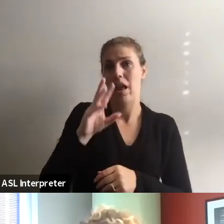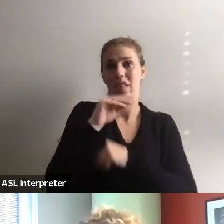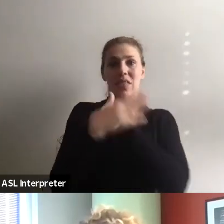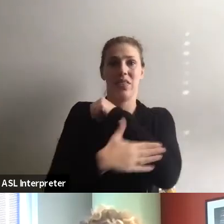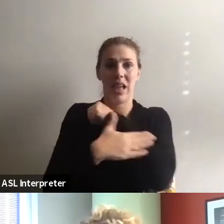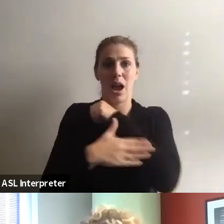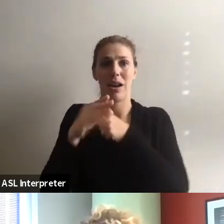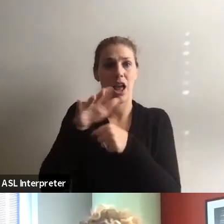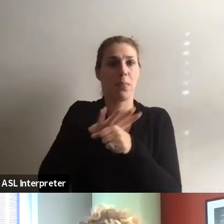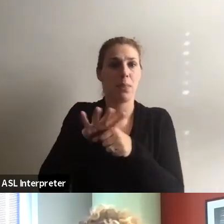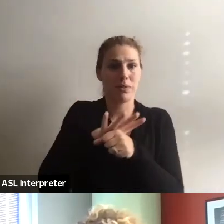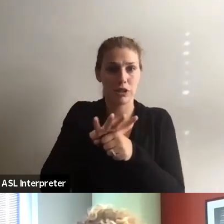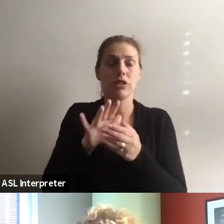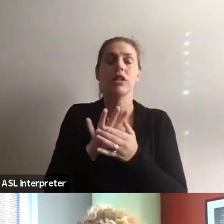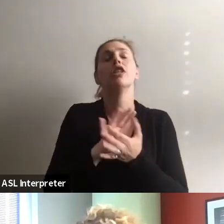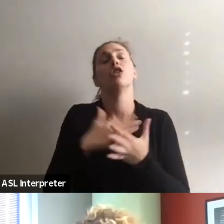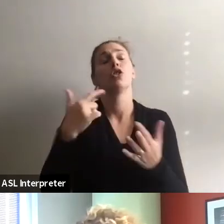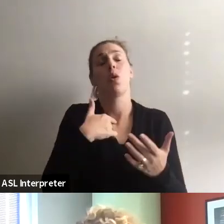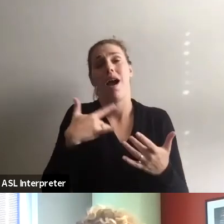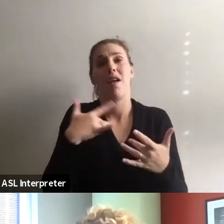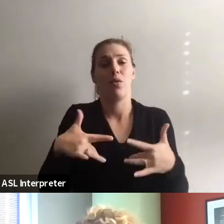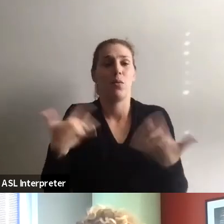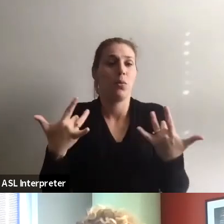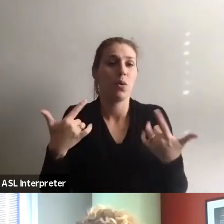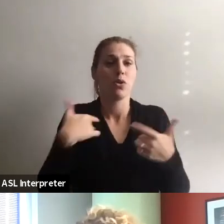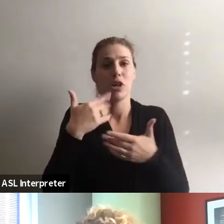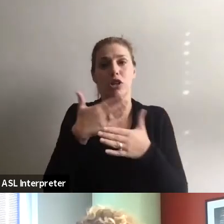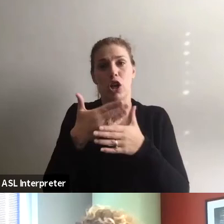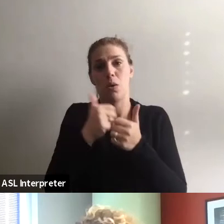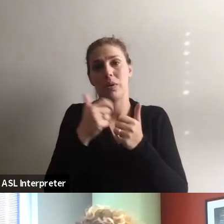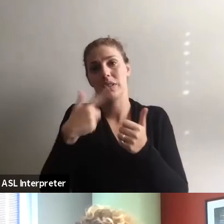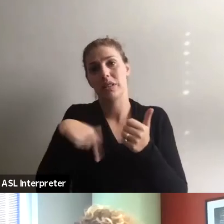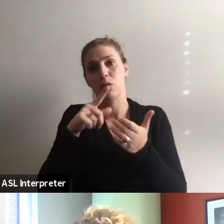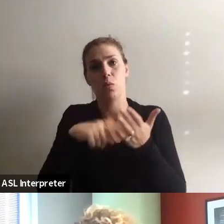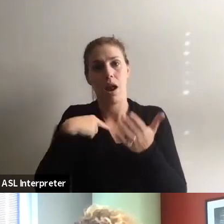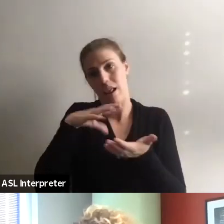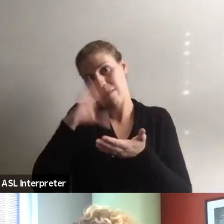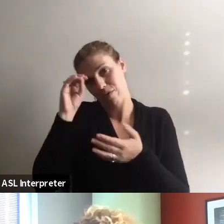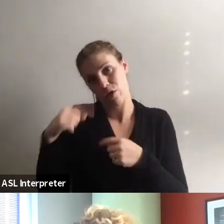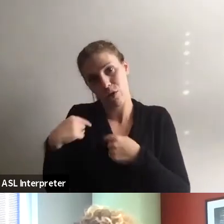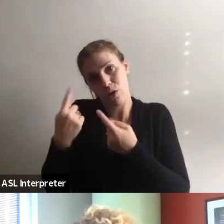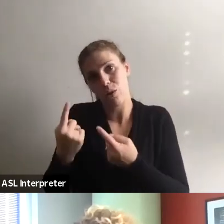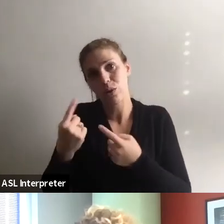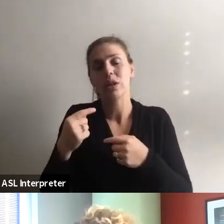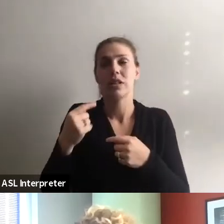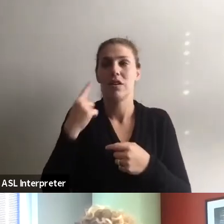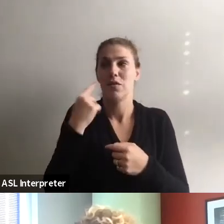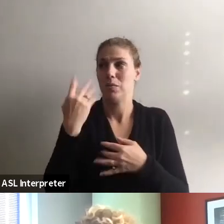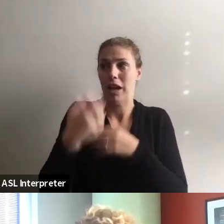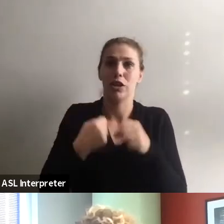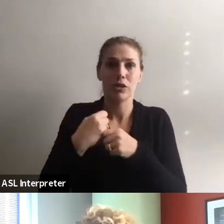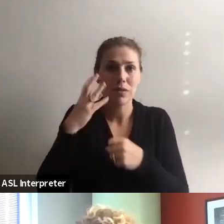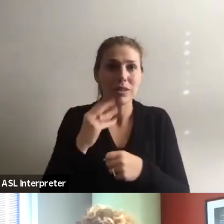the region. So it's my pleasure to share some of the things that I have learned all these years, and